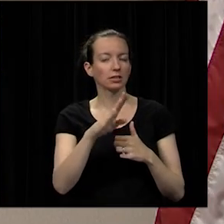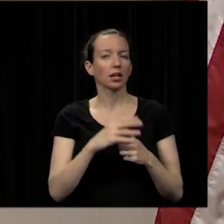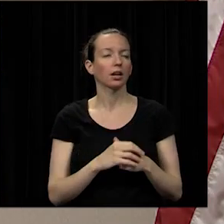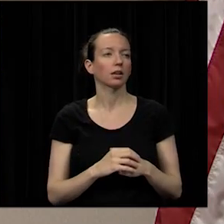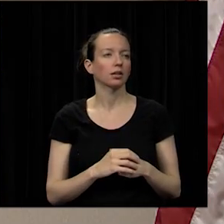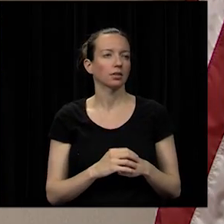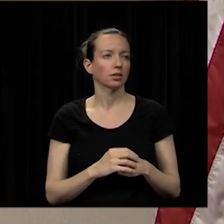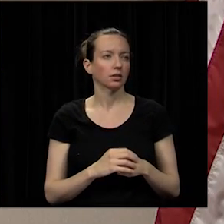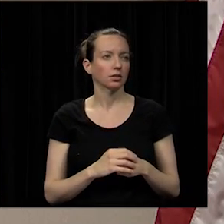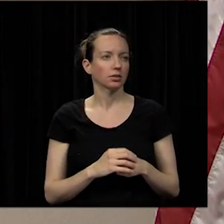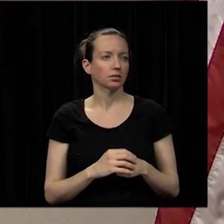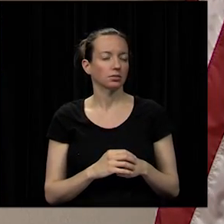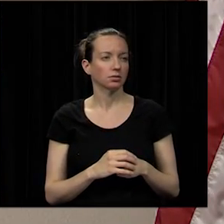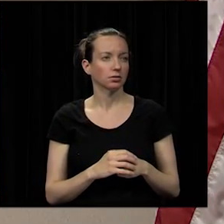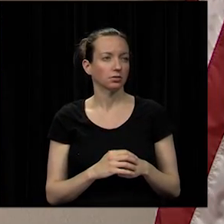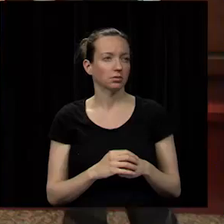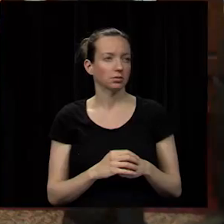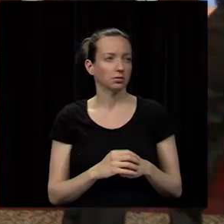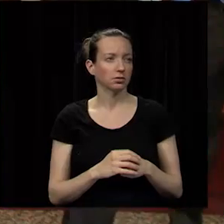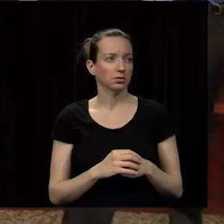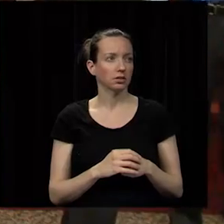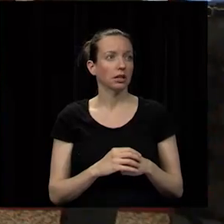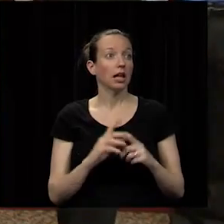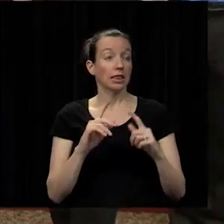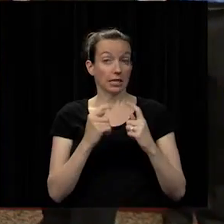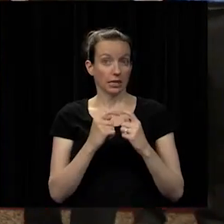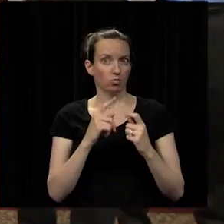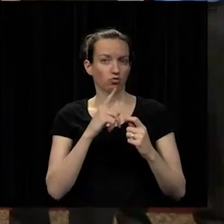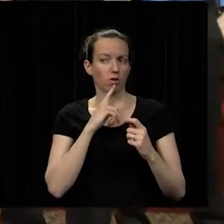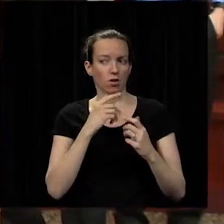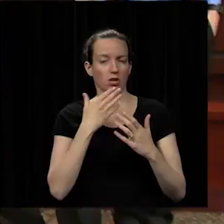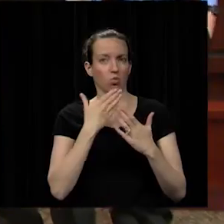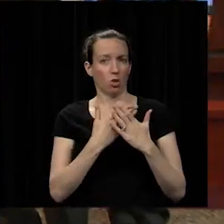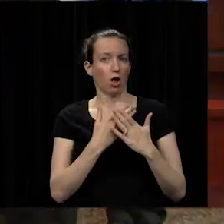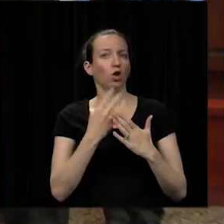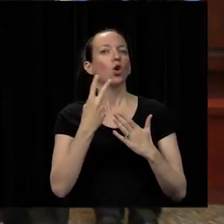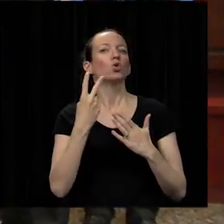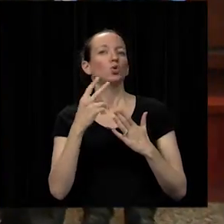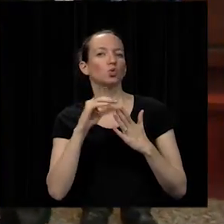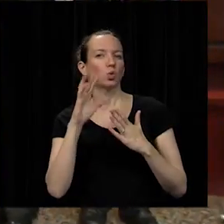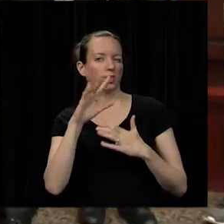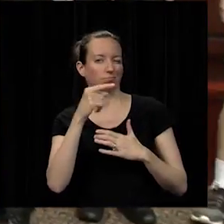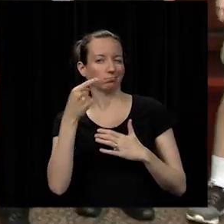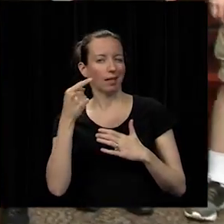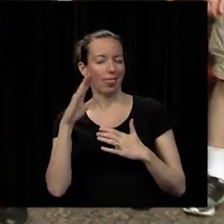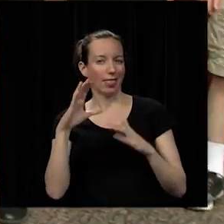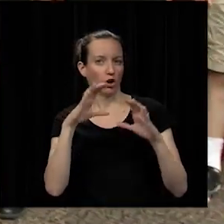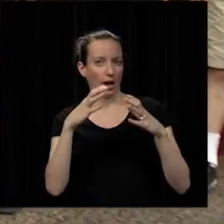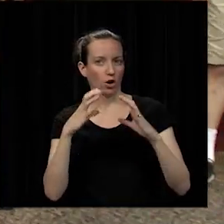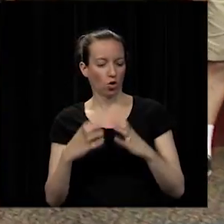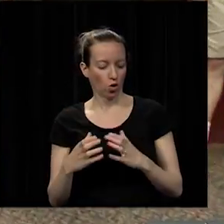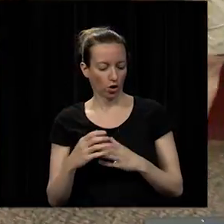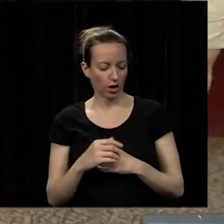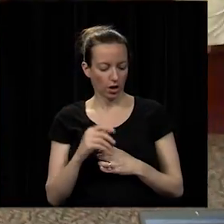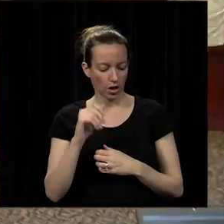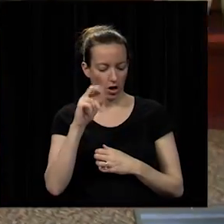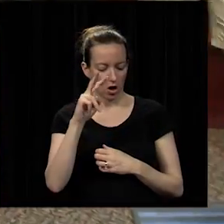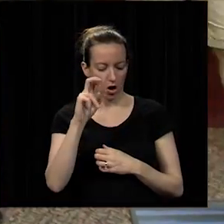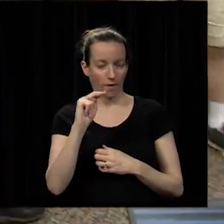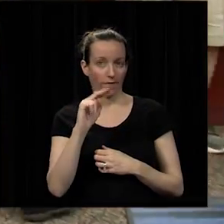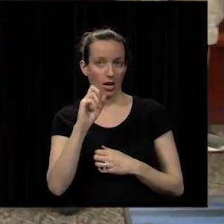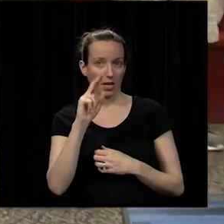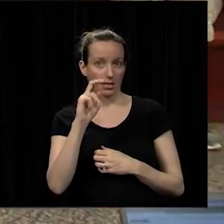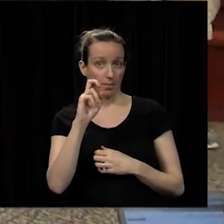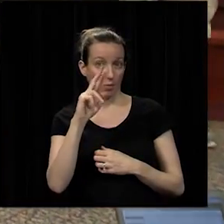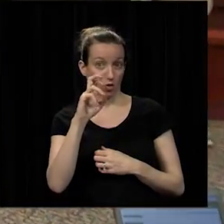the well the entire team did very well two students placed first in their category arvin submarinian and david nelson